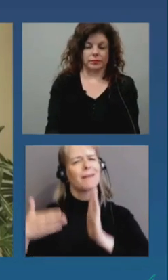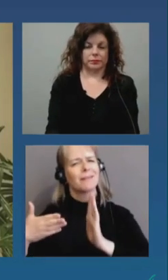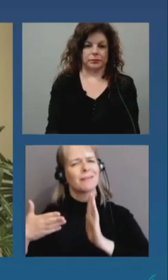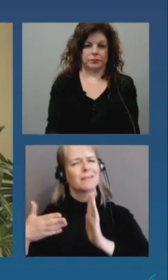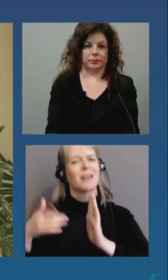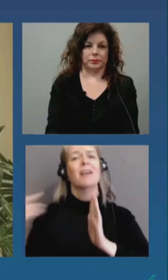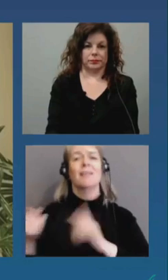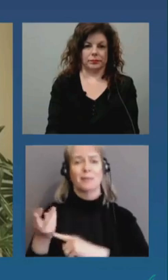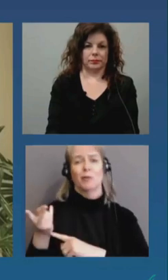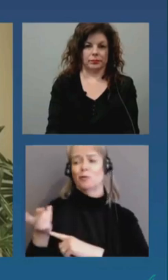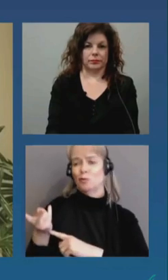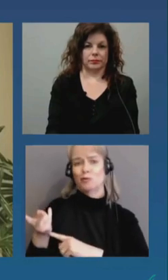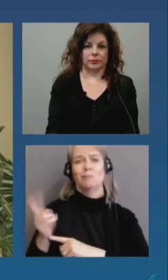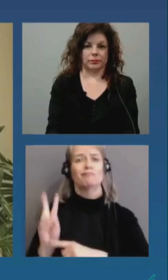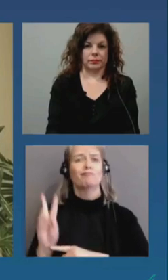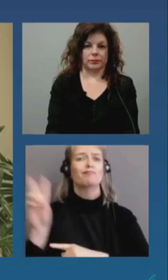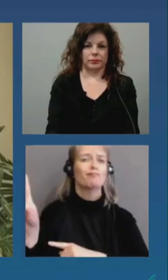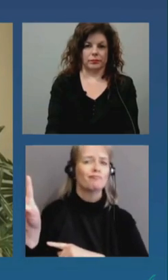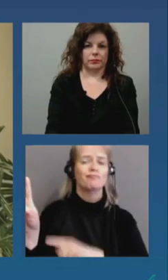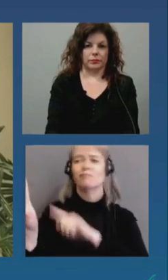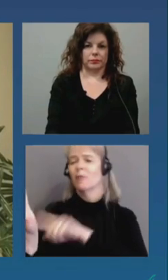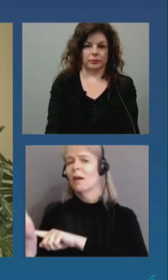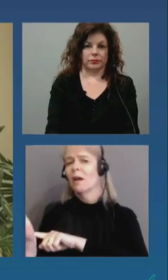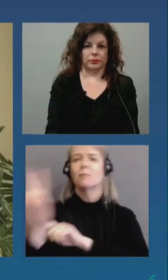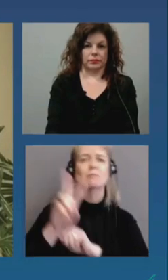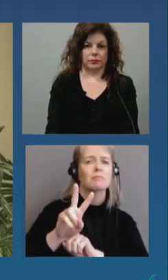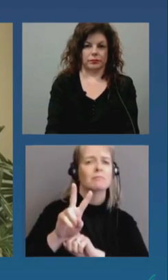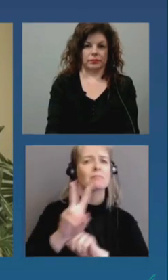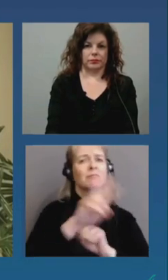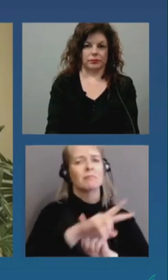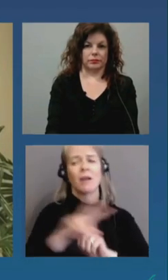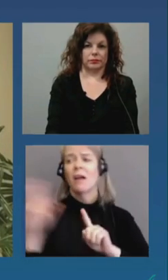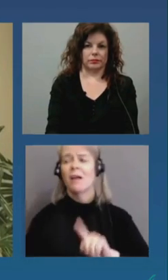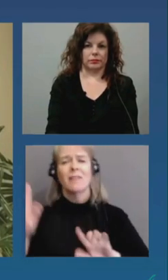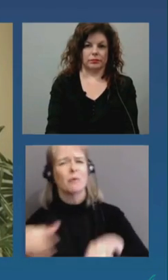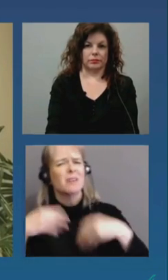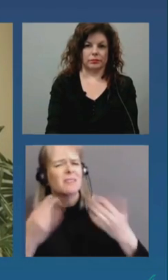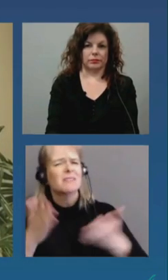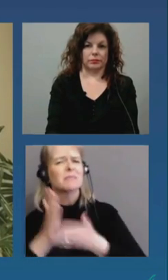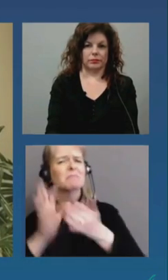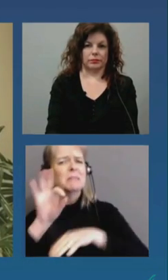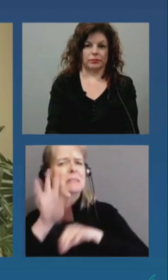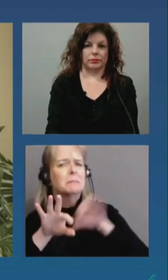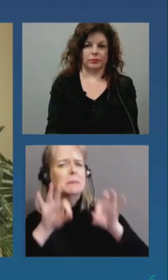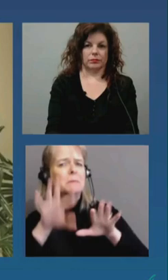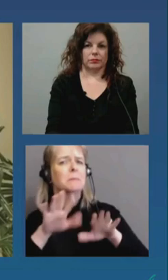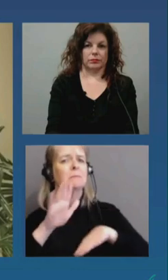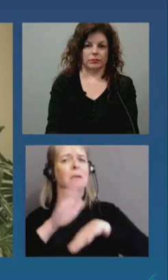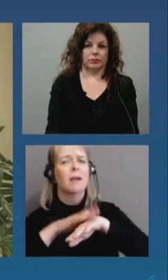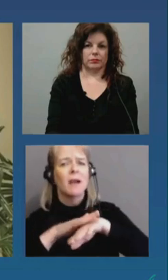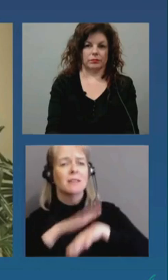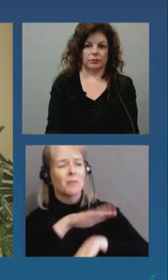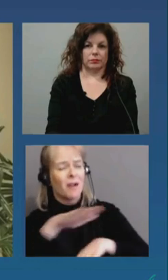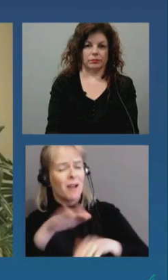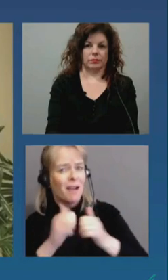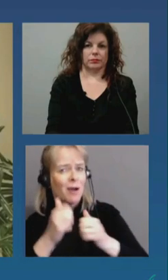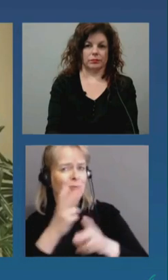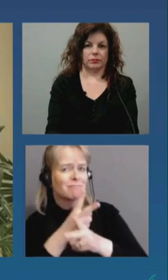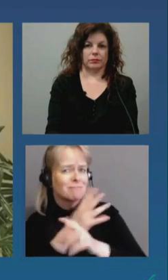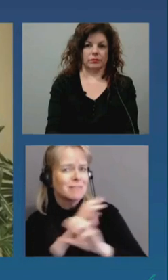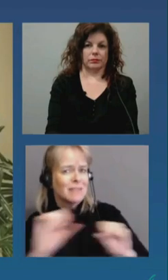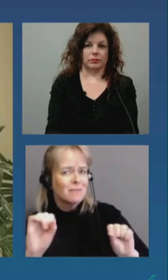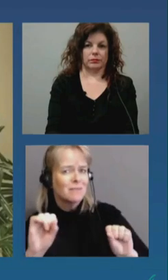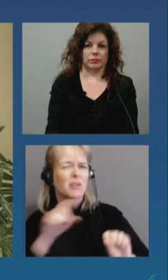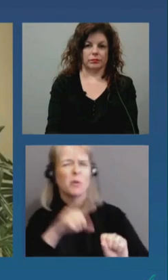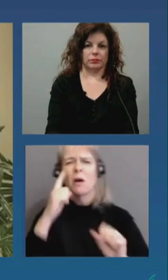pairs and will be giving helpful guidance on keeping your time in the park safer for everyone. You'll be able to spot them as they'll be wearing